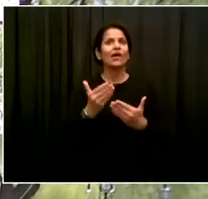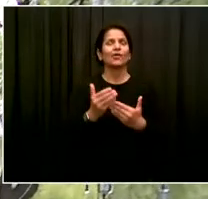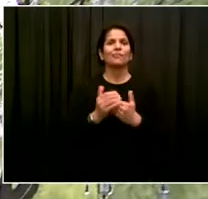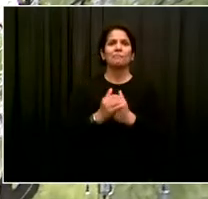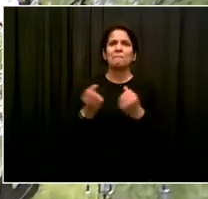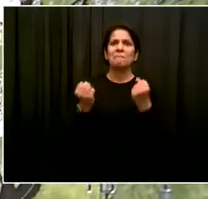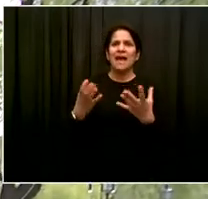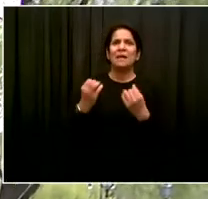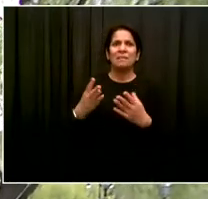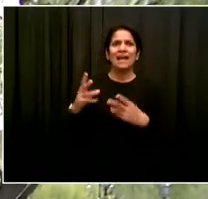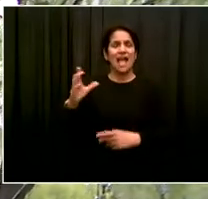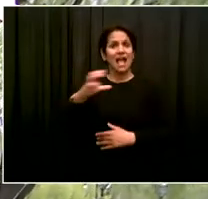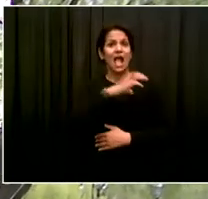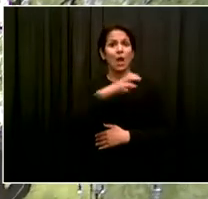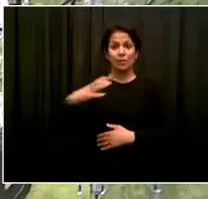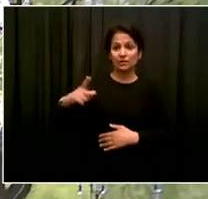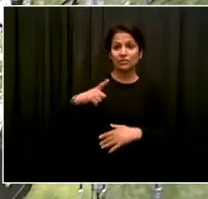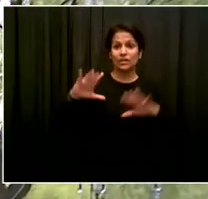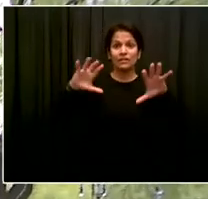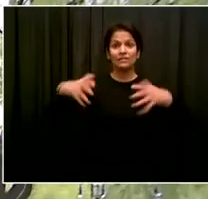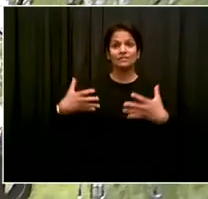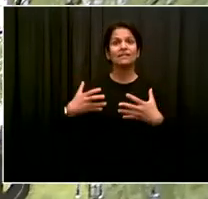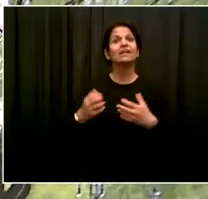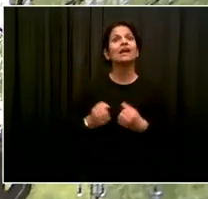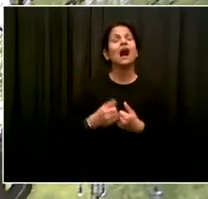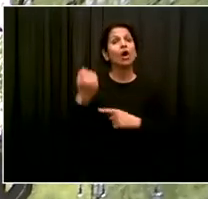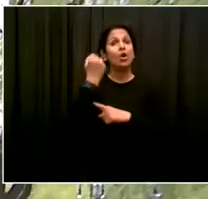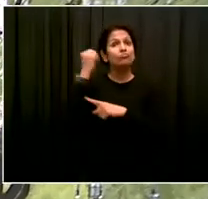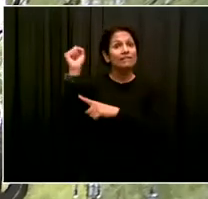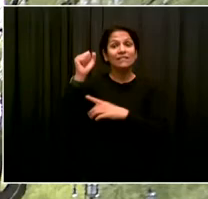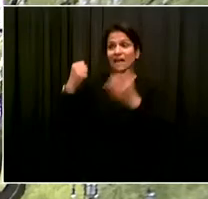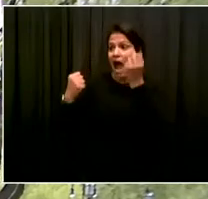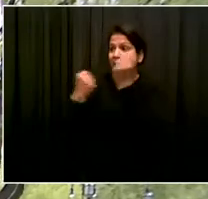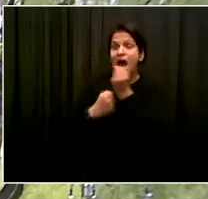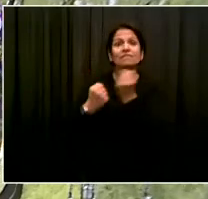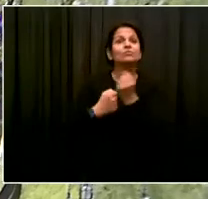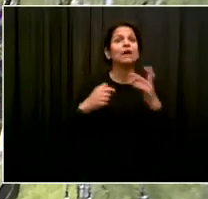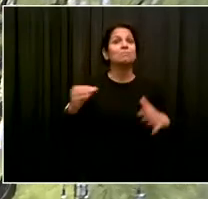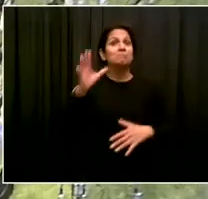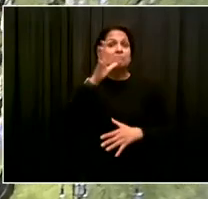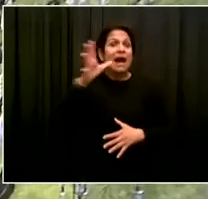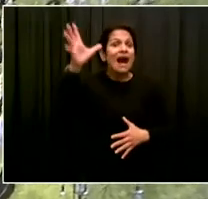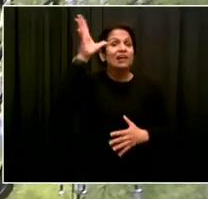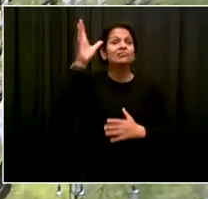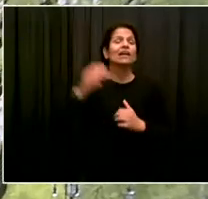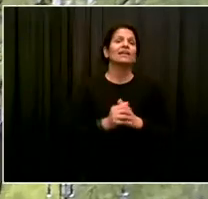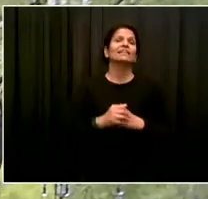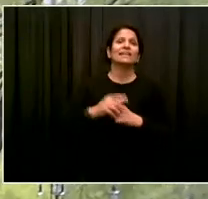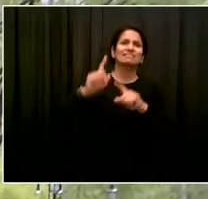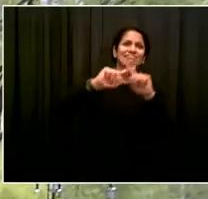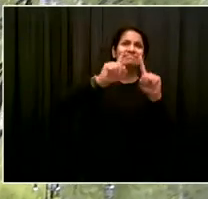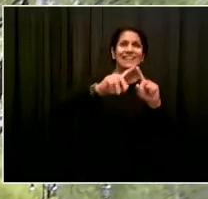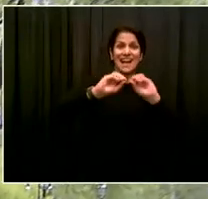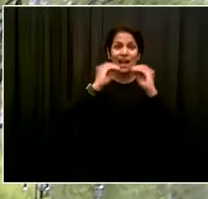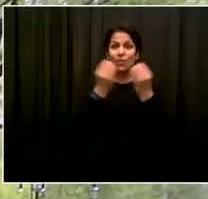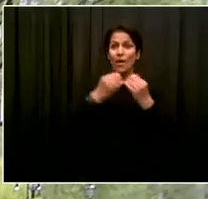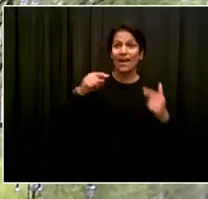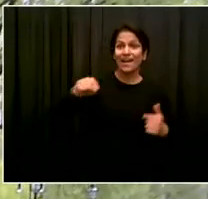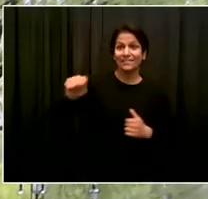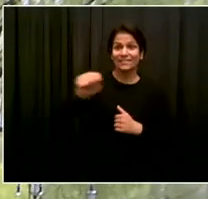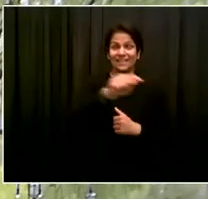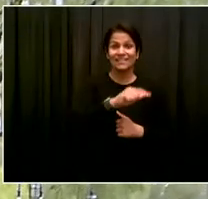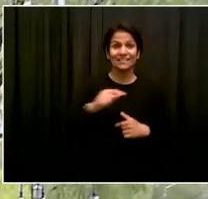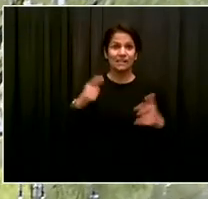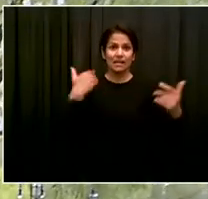and all the activists and parents and community organizations that have felt so passionately about this. know, the Mayor's Office of Climate and Sustainability